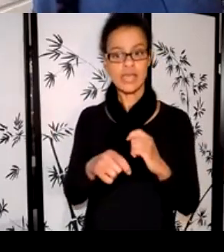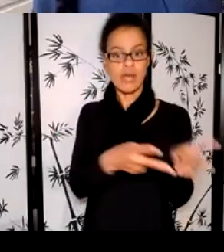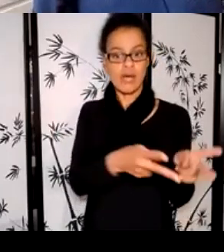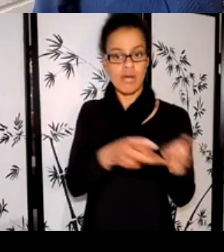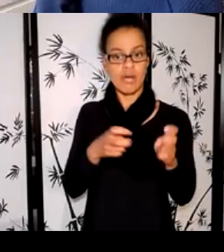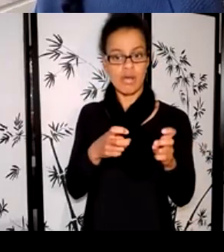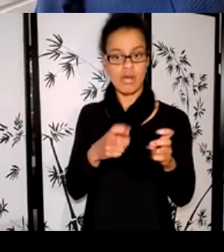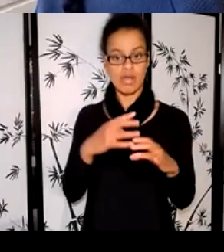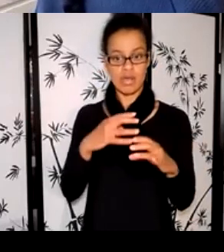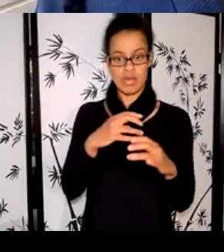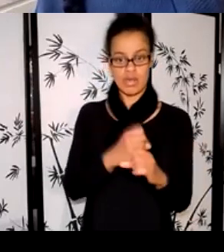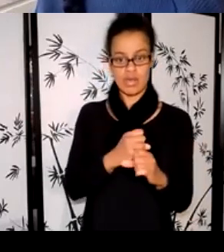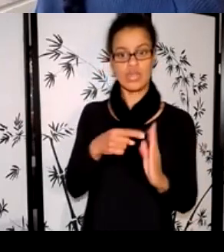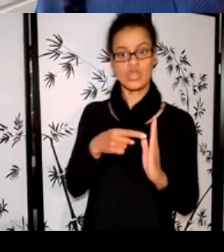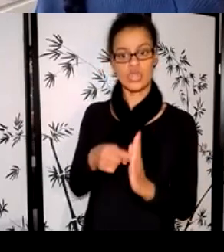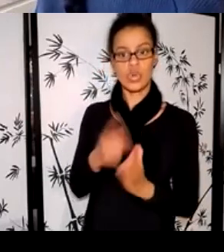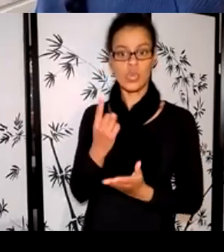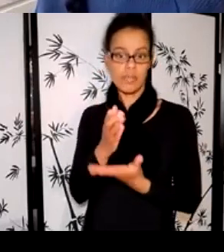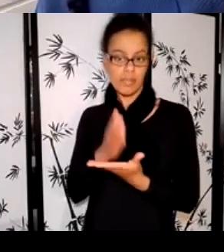Oh yay, let's take another break.